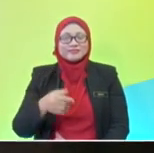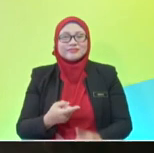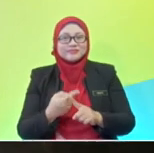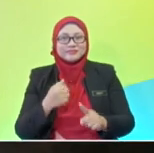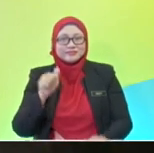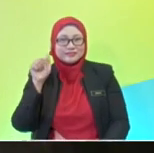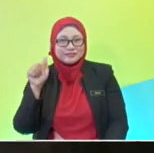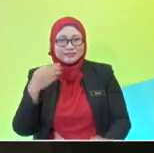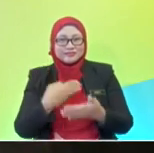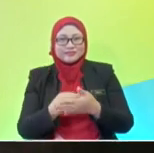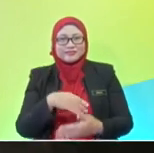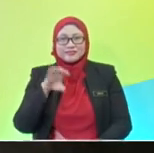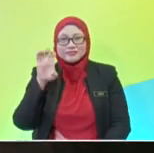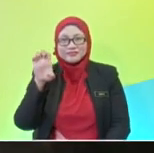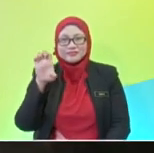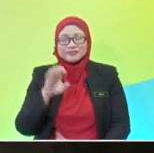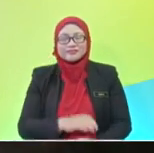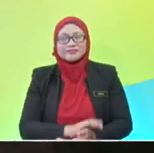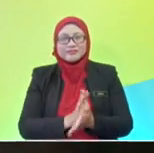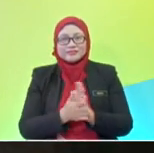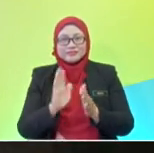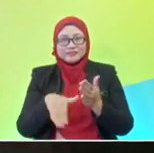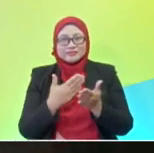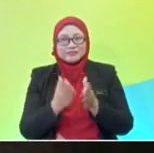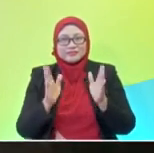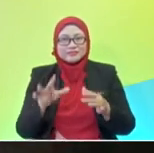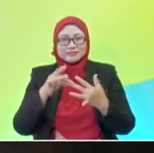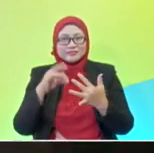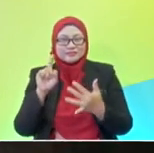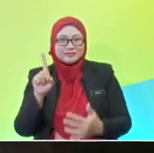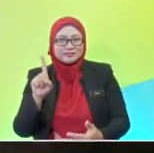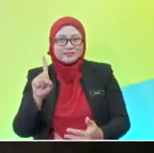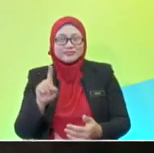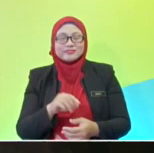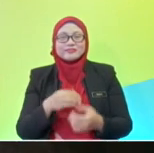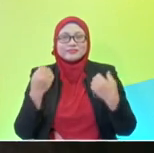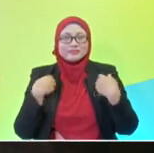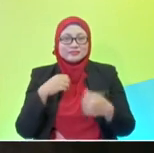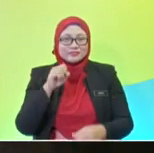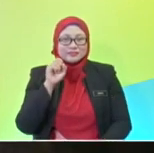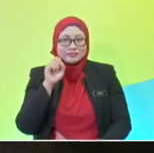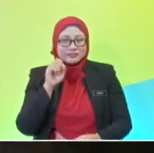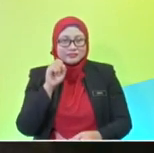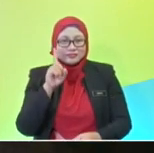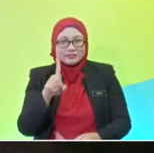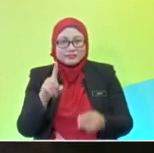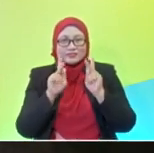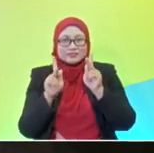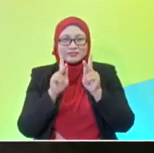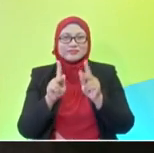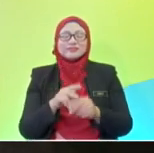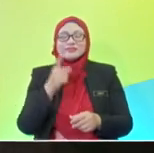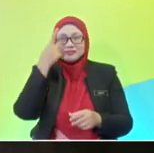C, D, E. Okay! So, they're going to choose one, and then inside, there's a phrase for them, so that they can choose and